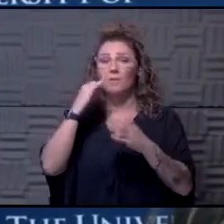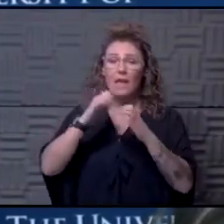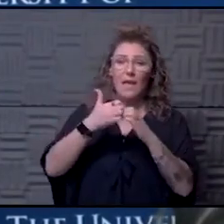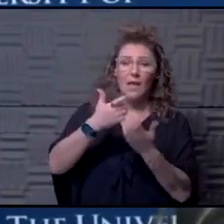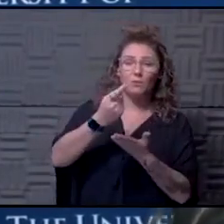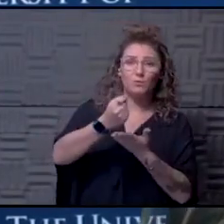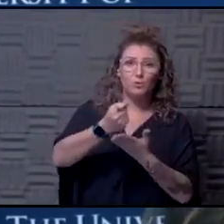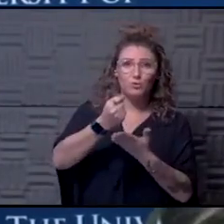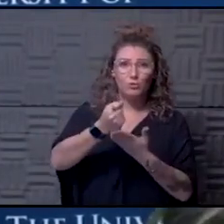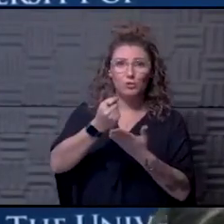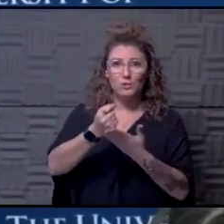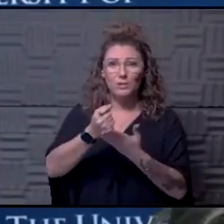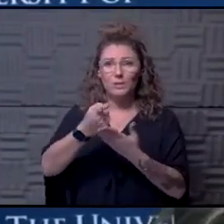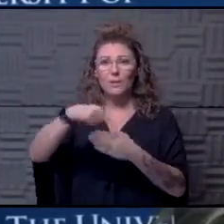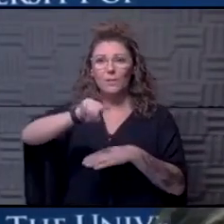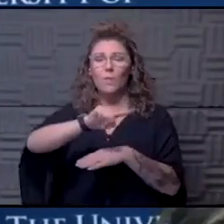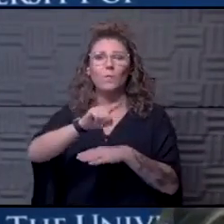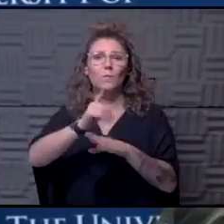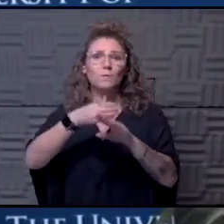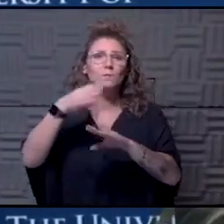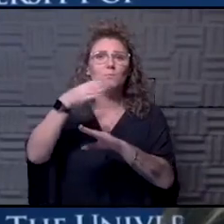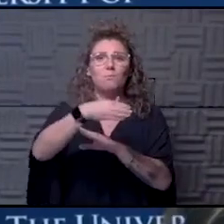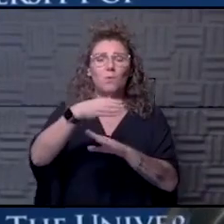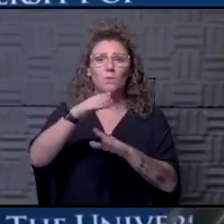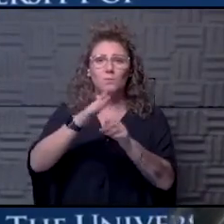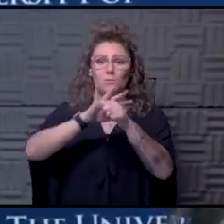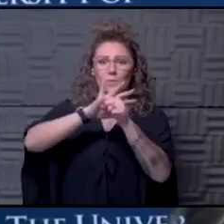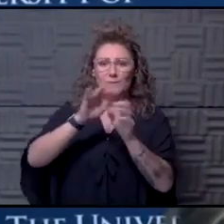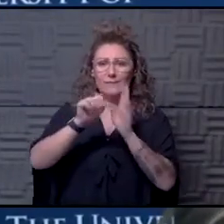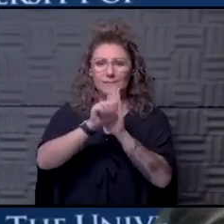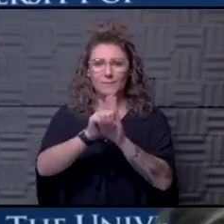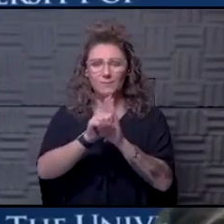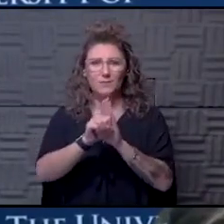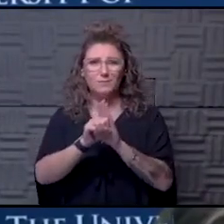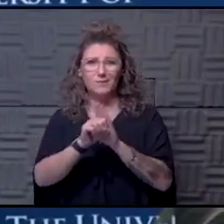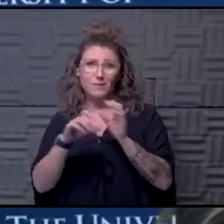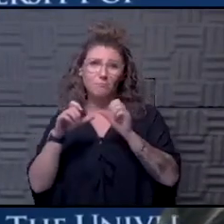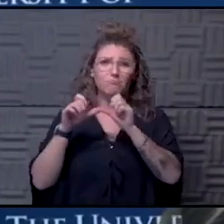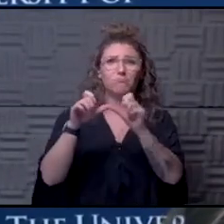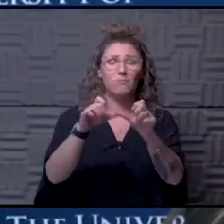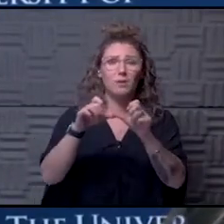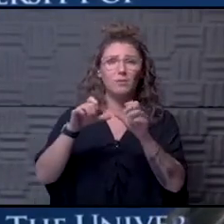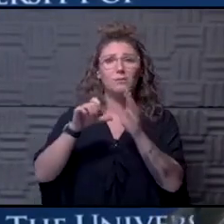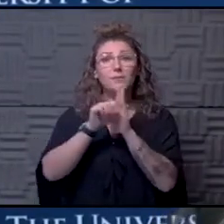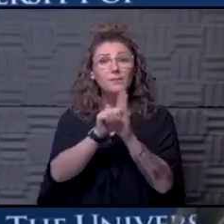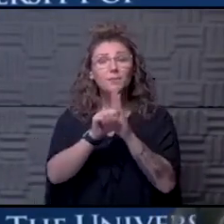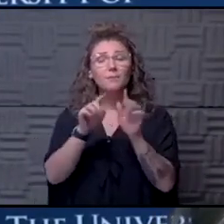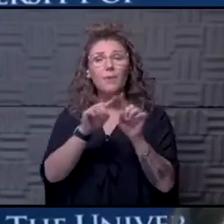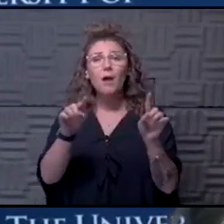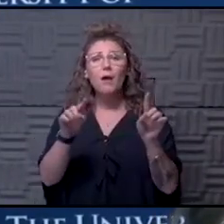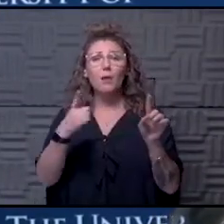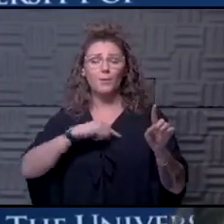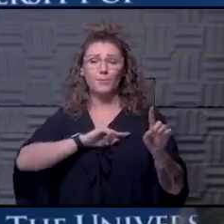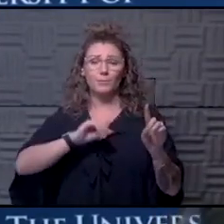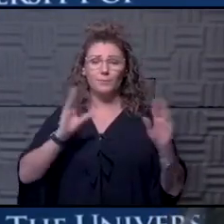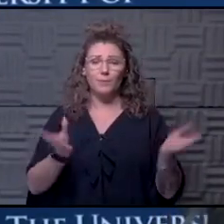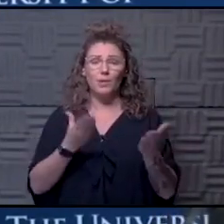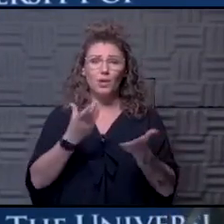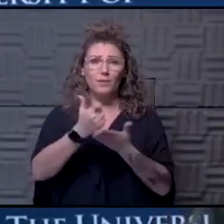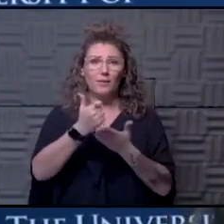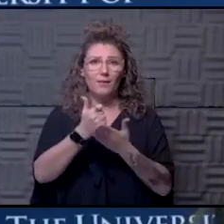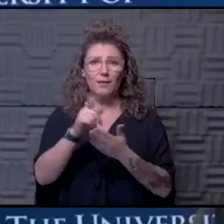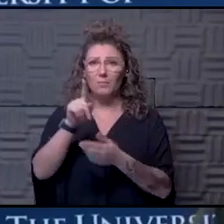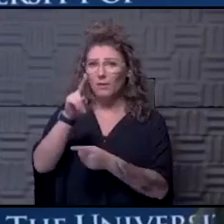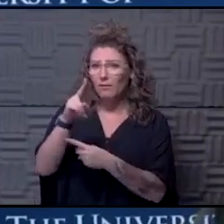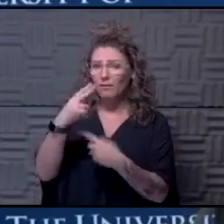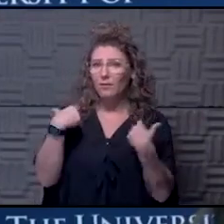treat these post COVID symptoms that the long hauler, um, but we're here to help at KU